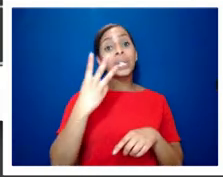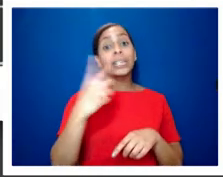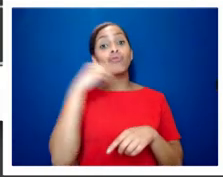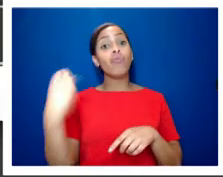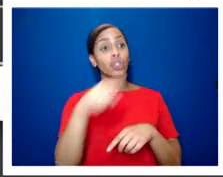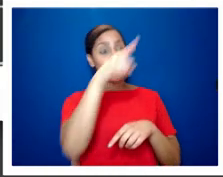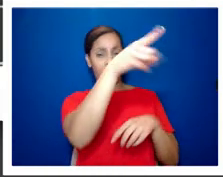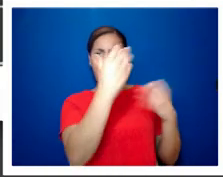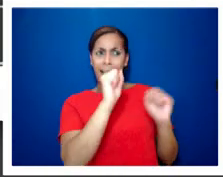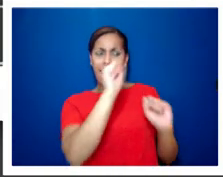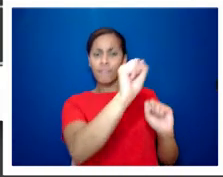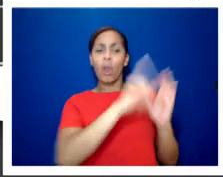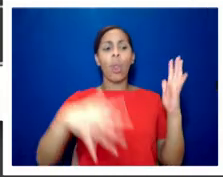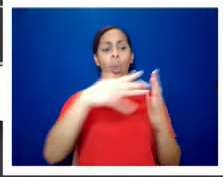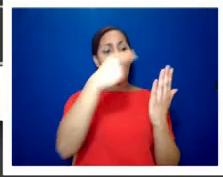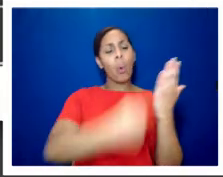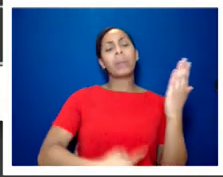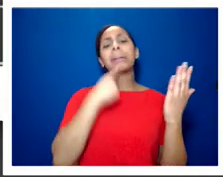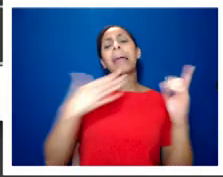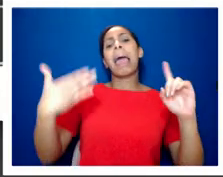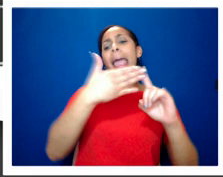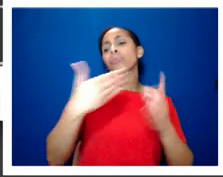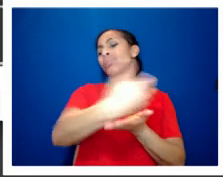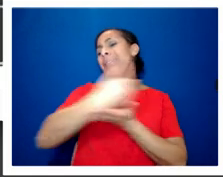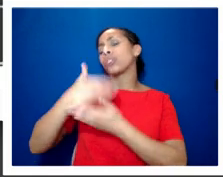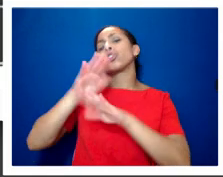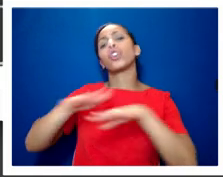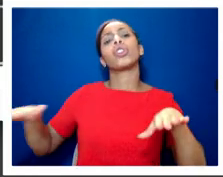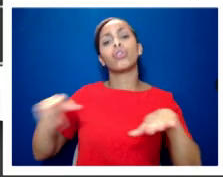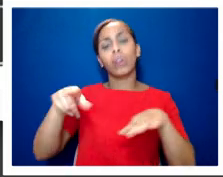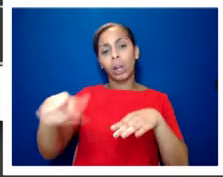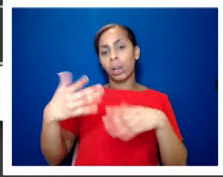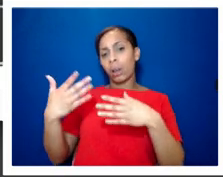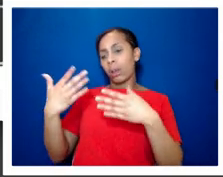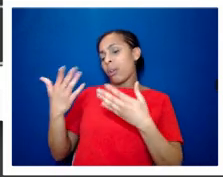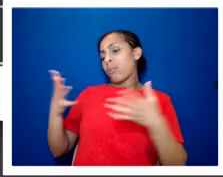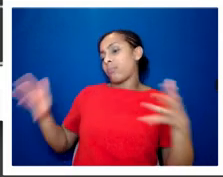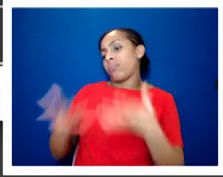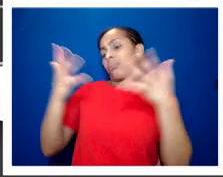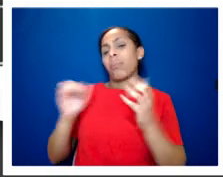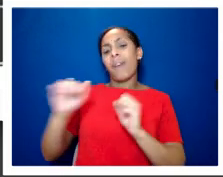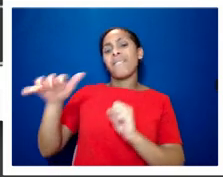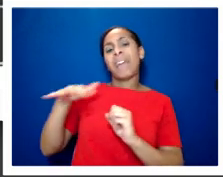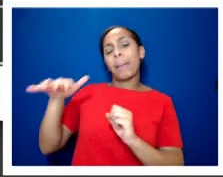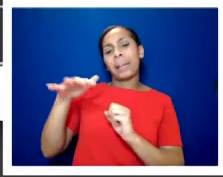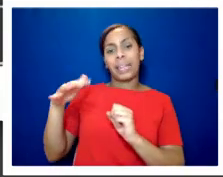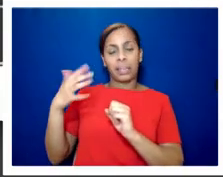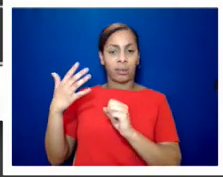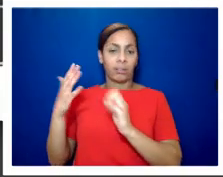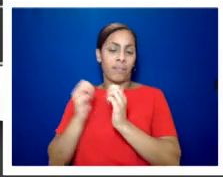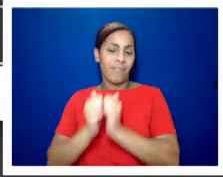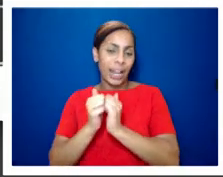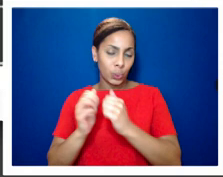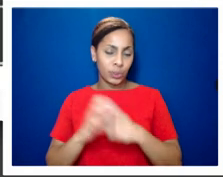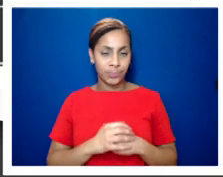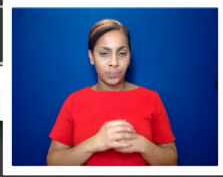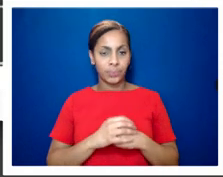protecting children from information advocating for a denial of traditional family values like section 28 it